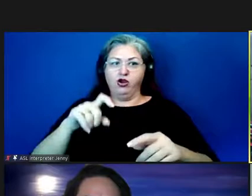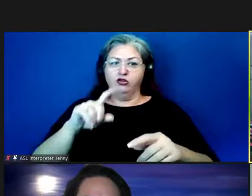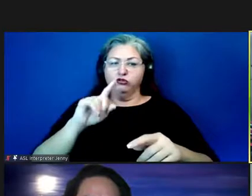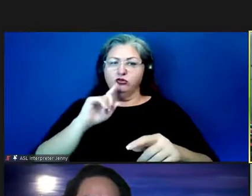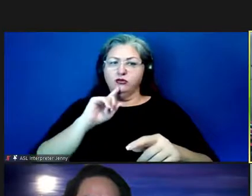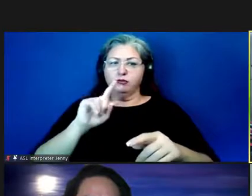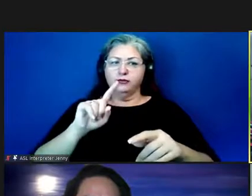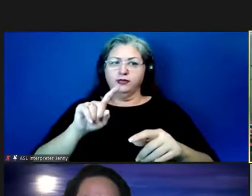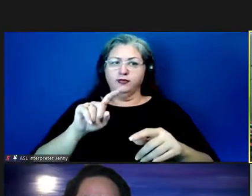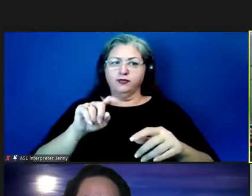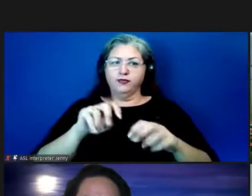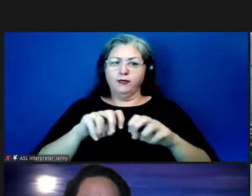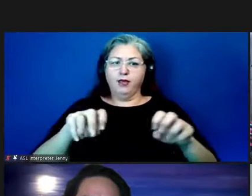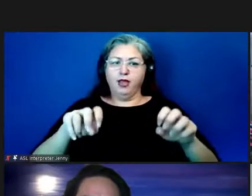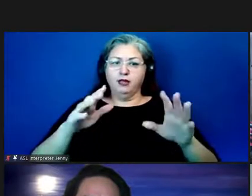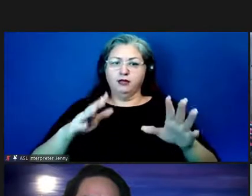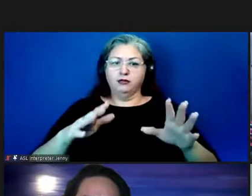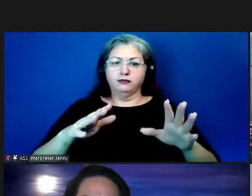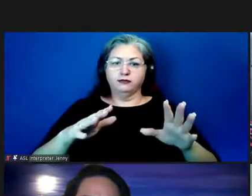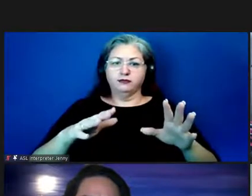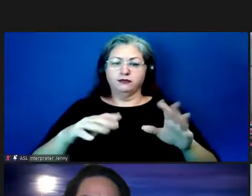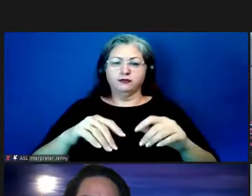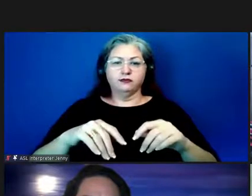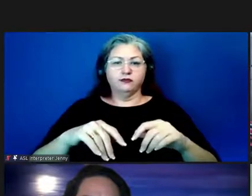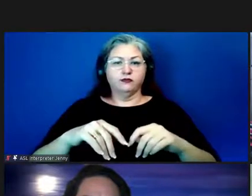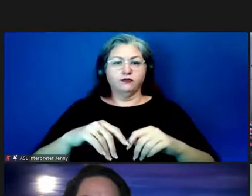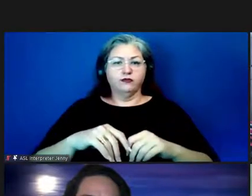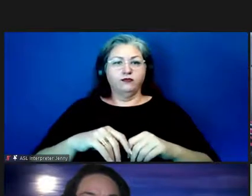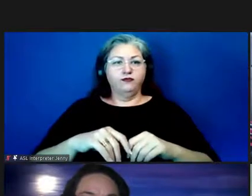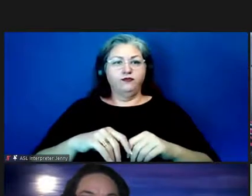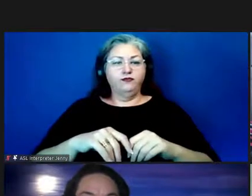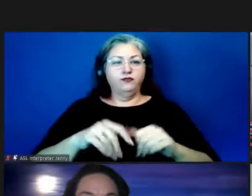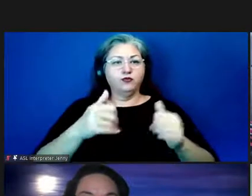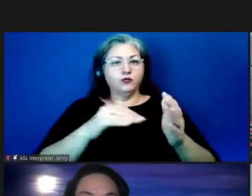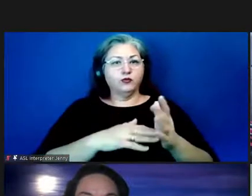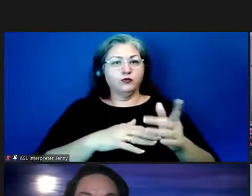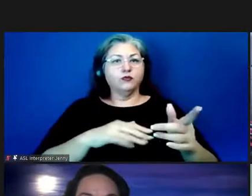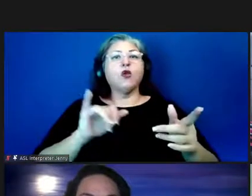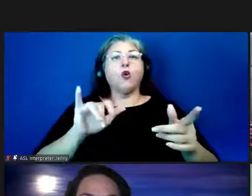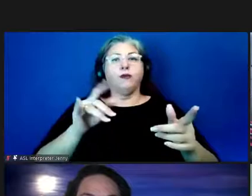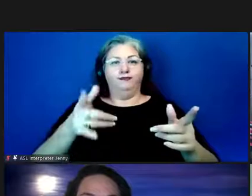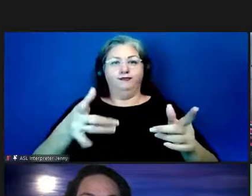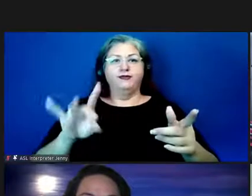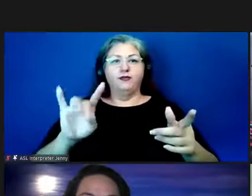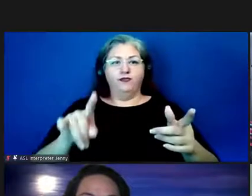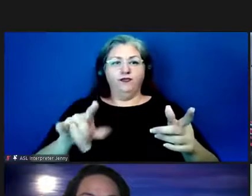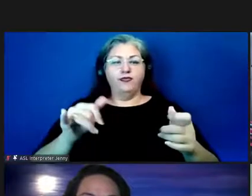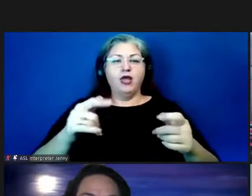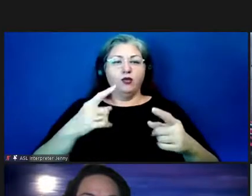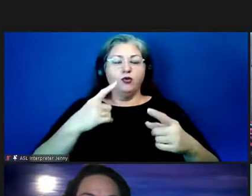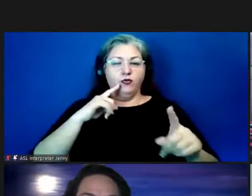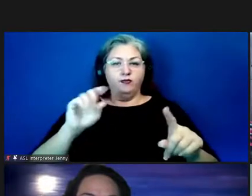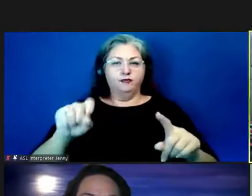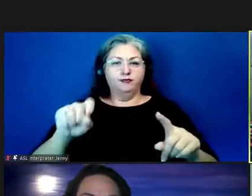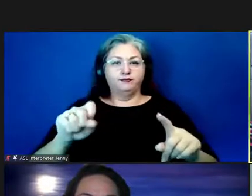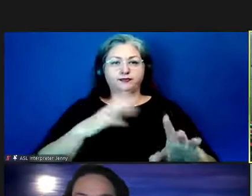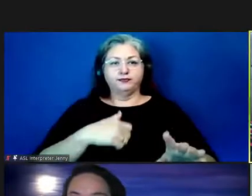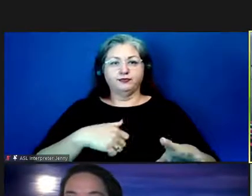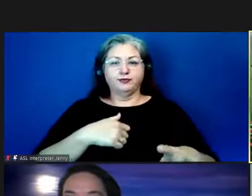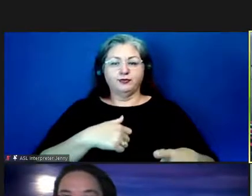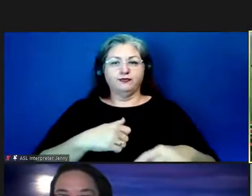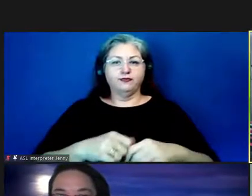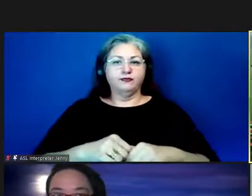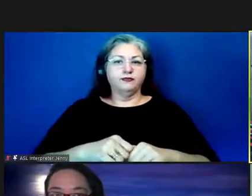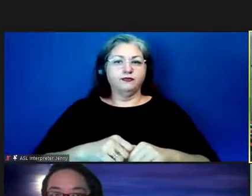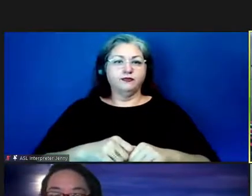panelist dragon on my side there we go yes it's working sorry about that